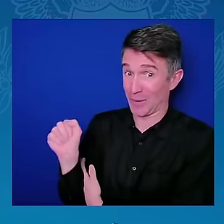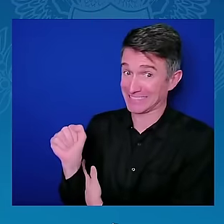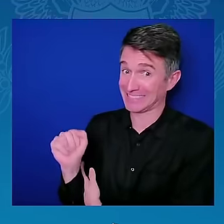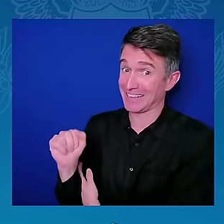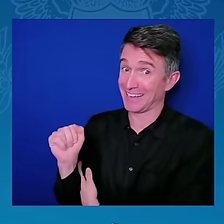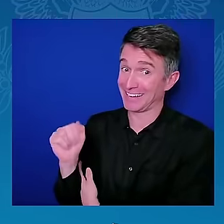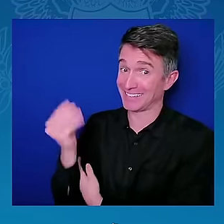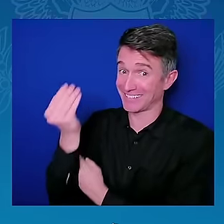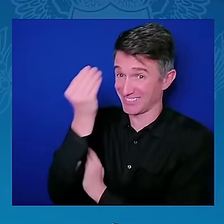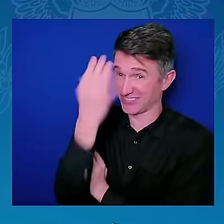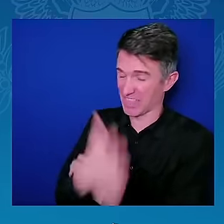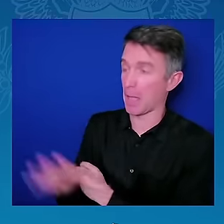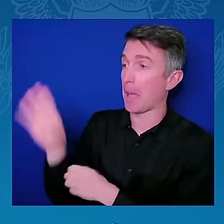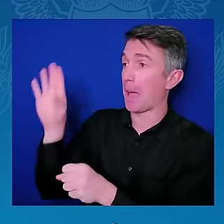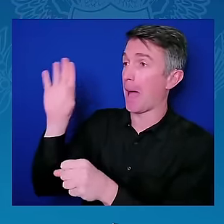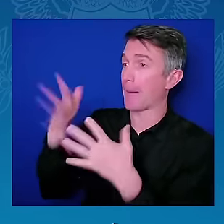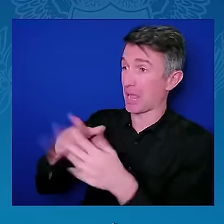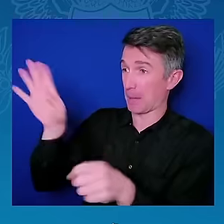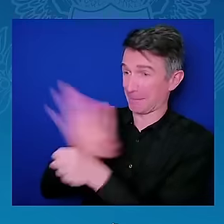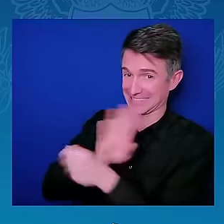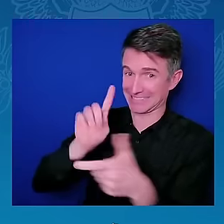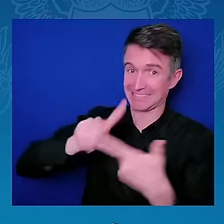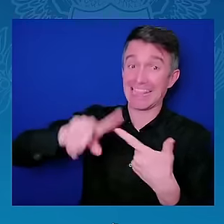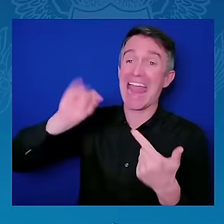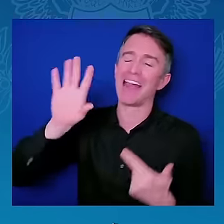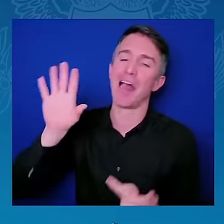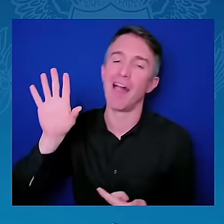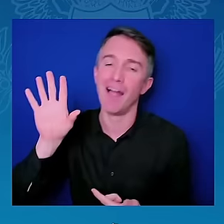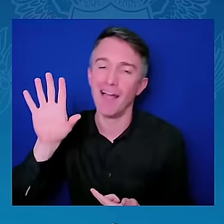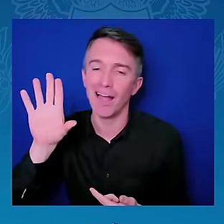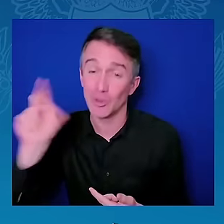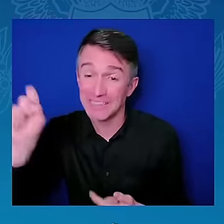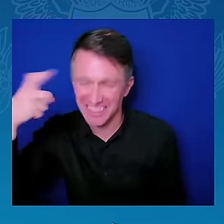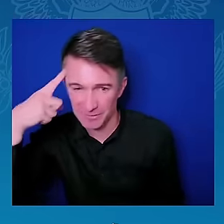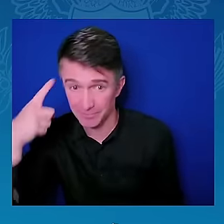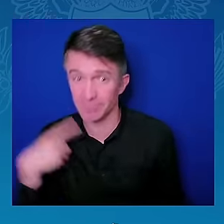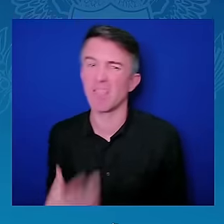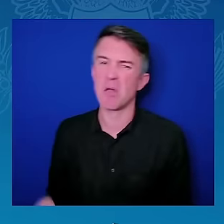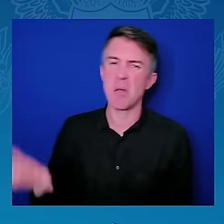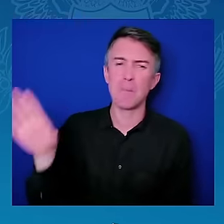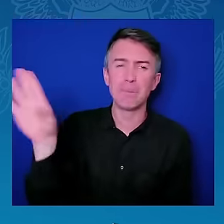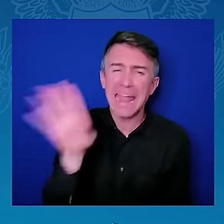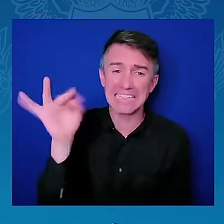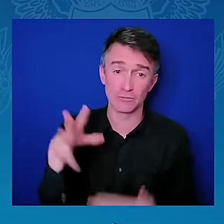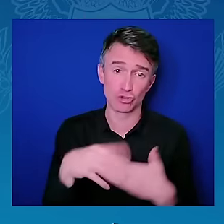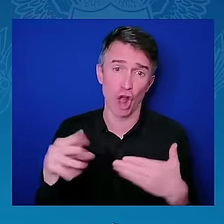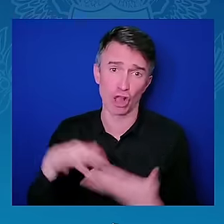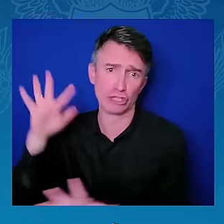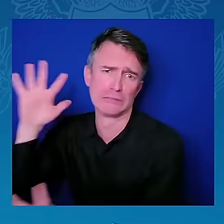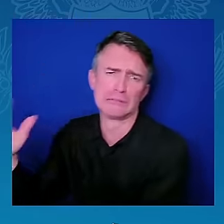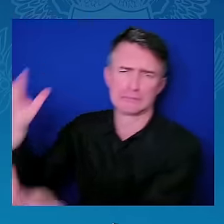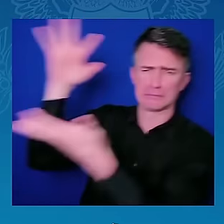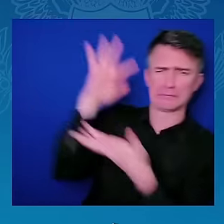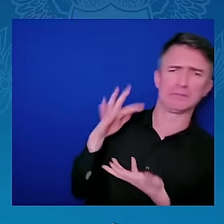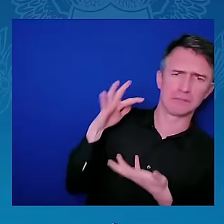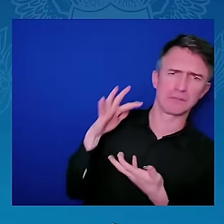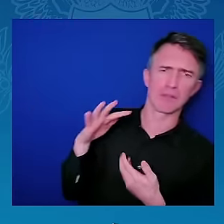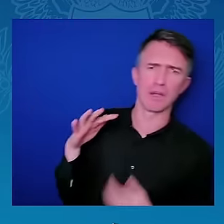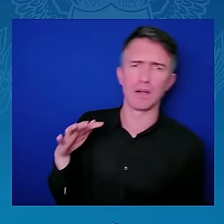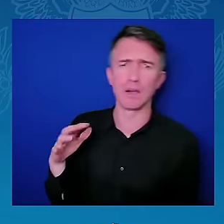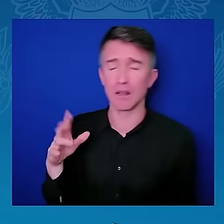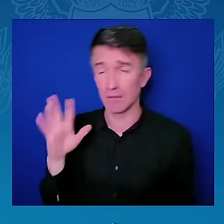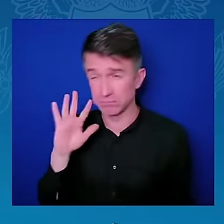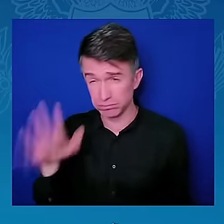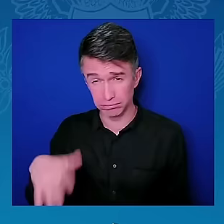You know? It would take me ages. But the private sector can do it. They will bring the billion